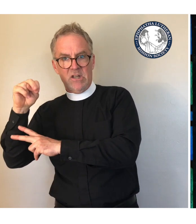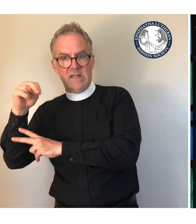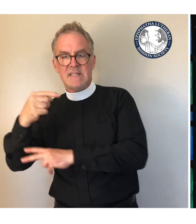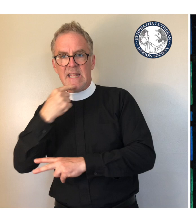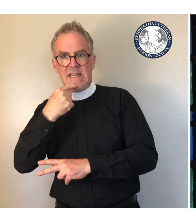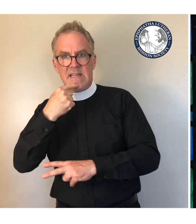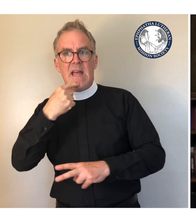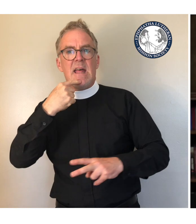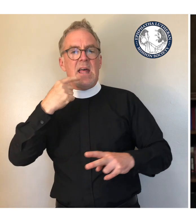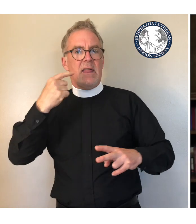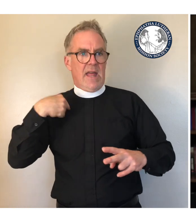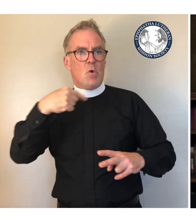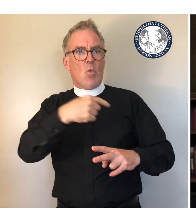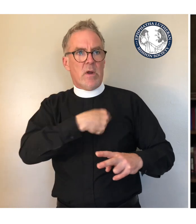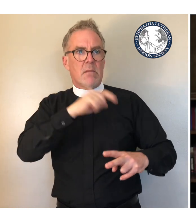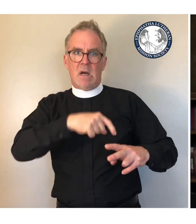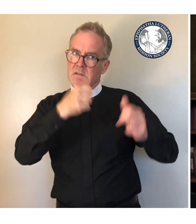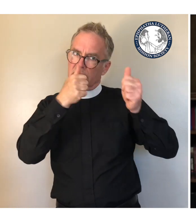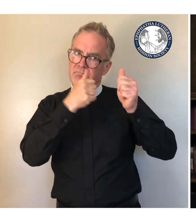us to them .